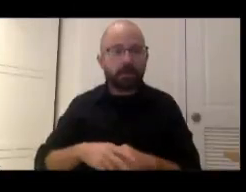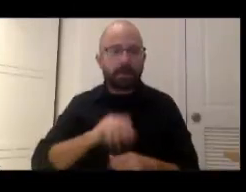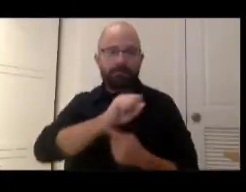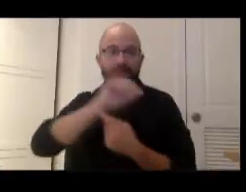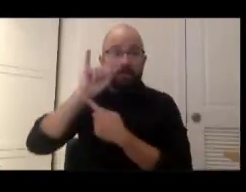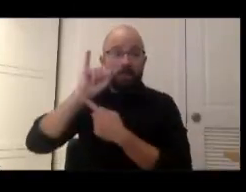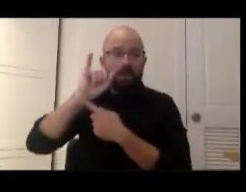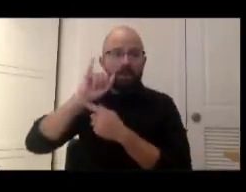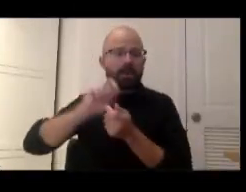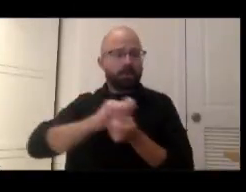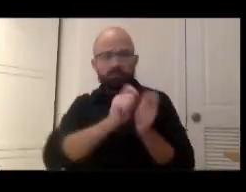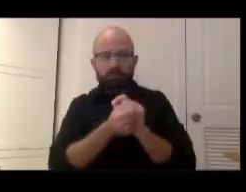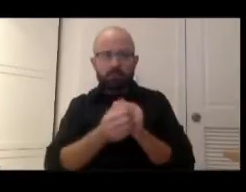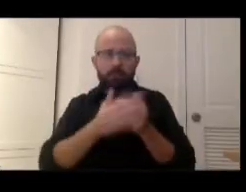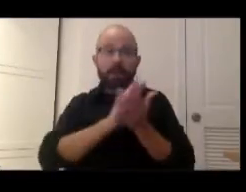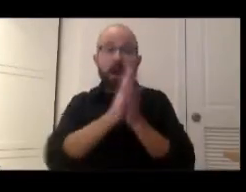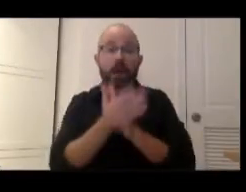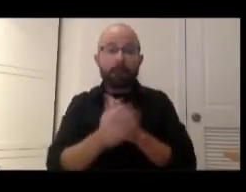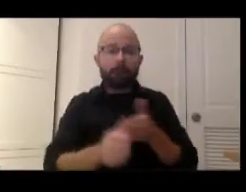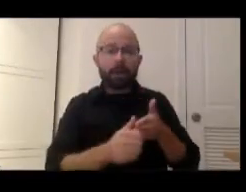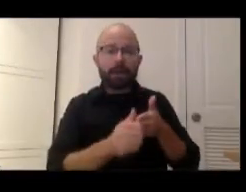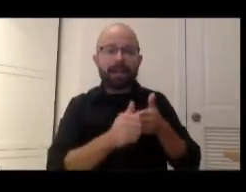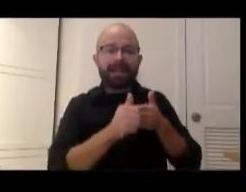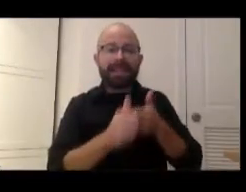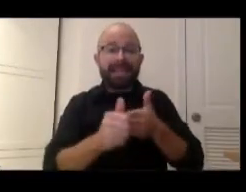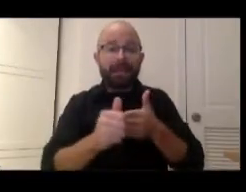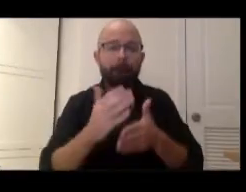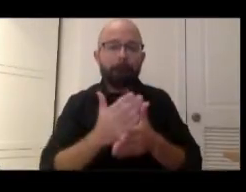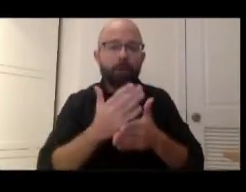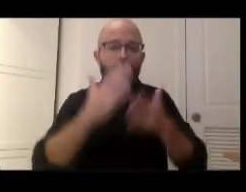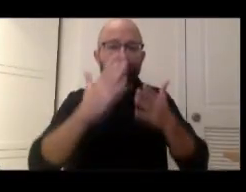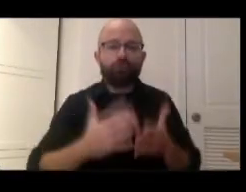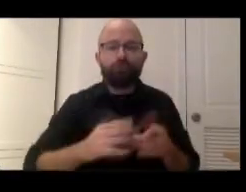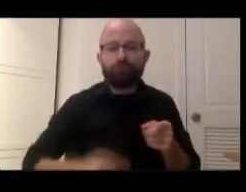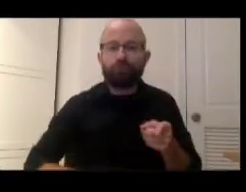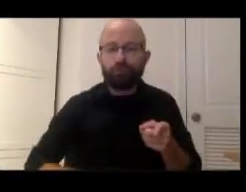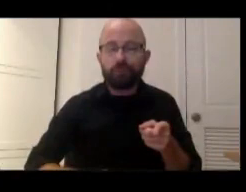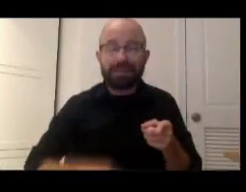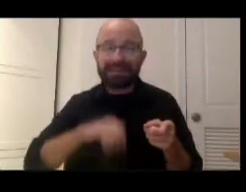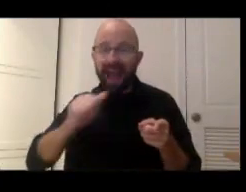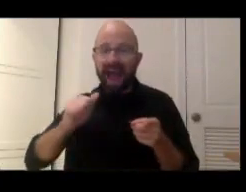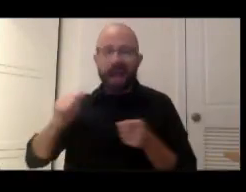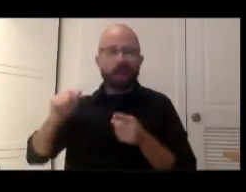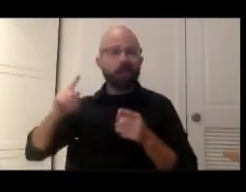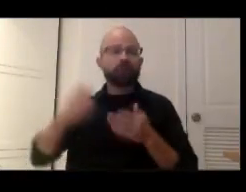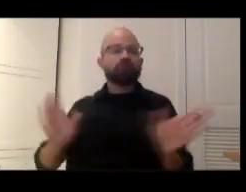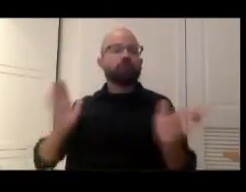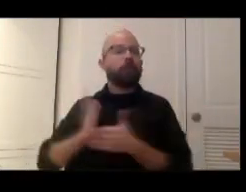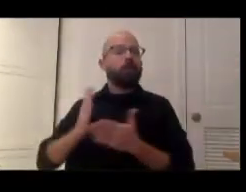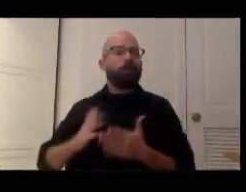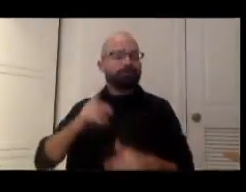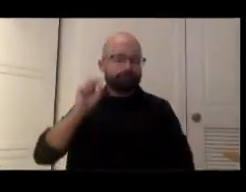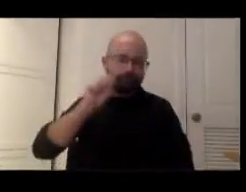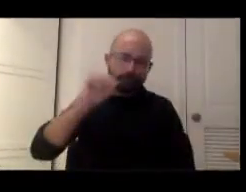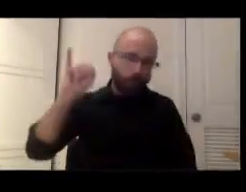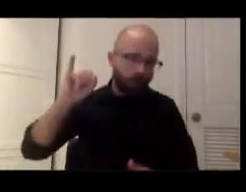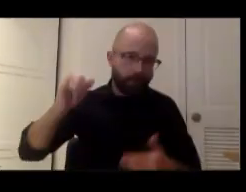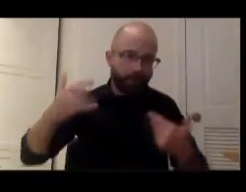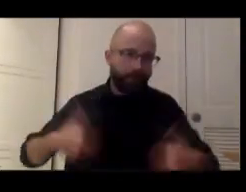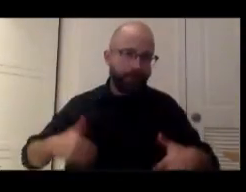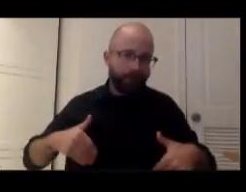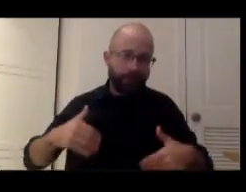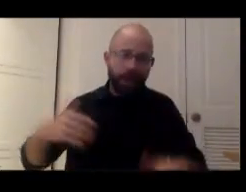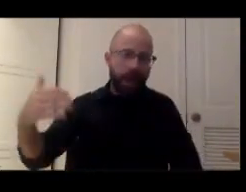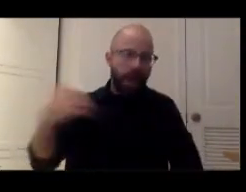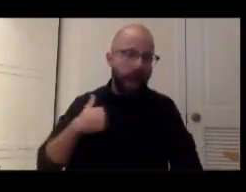leading partner, not as a leader per se. Clearly, Smithsonian has unmatched capacity, convening